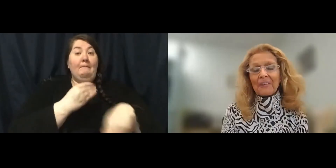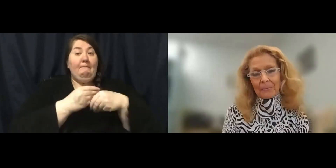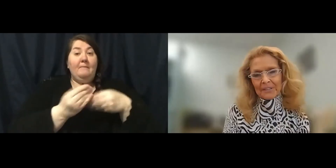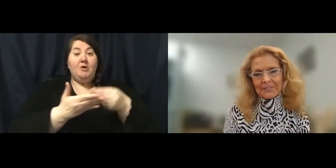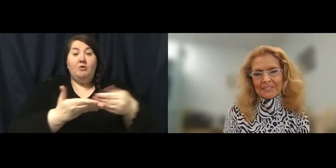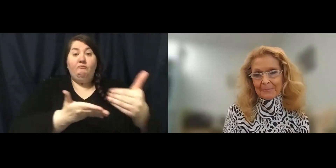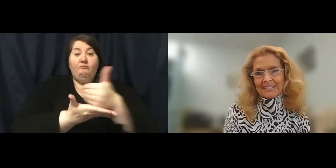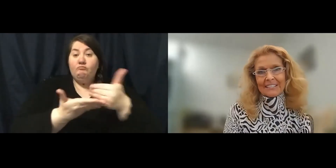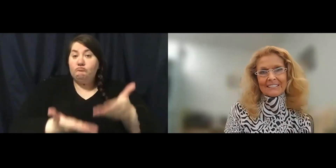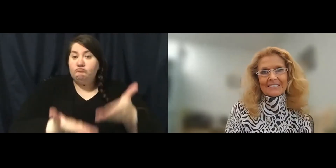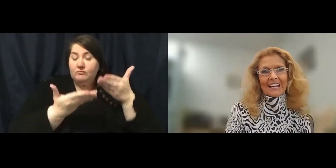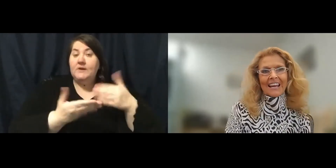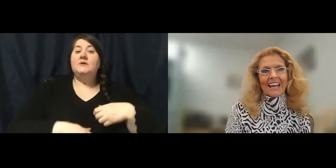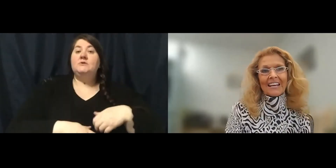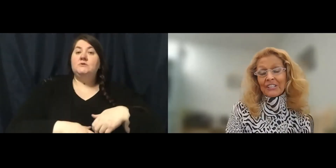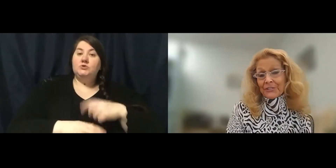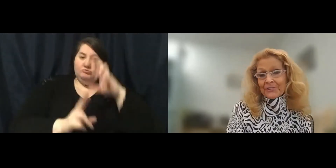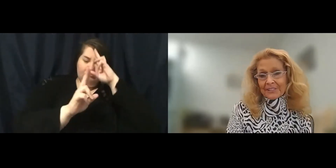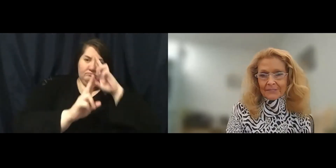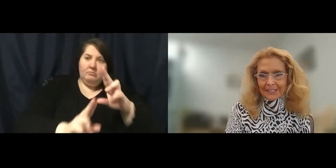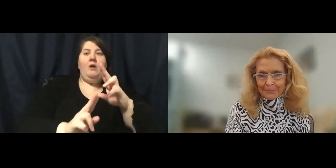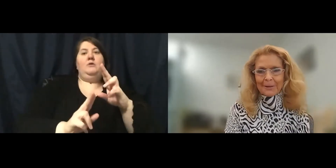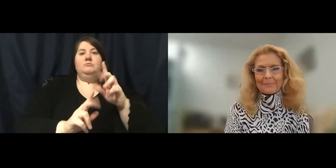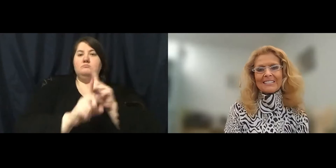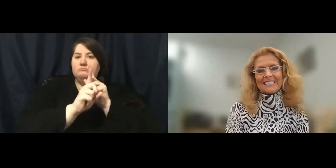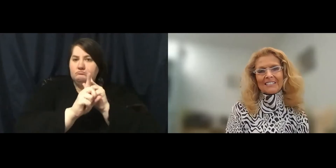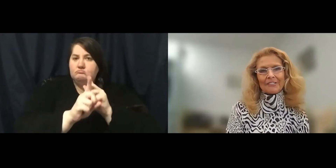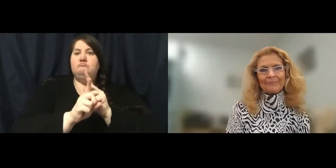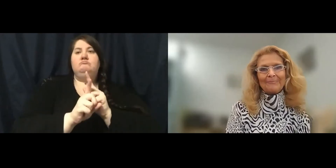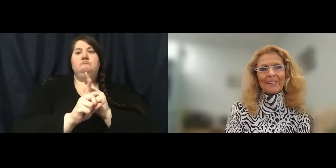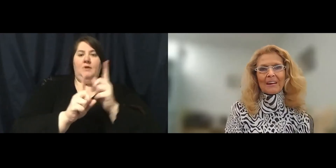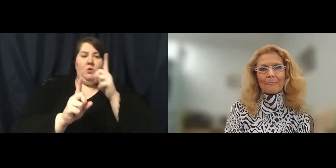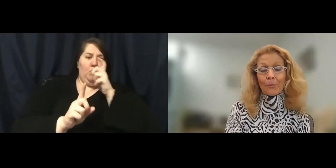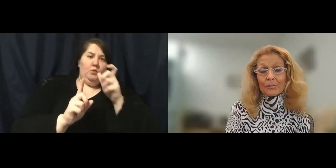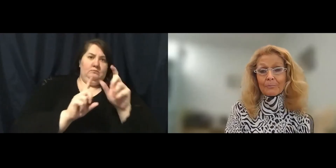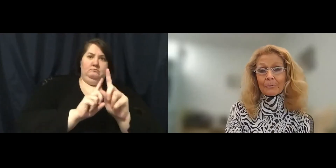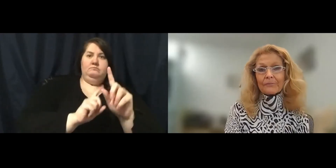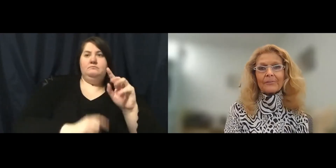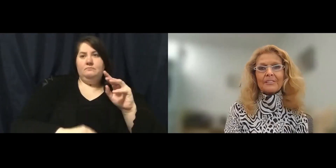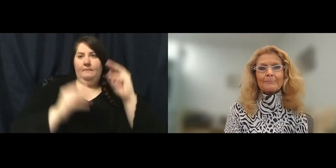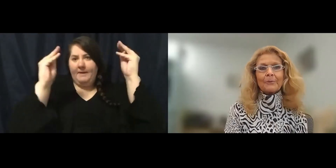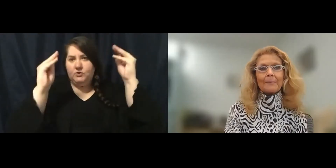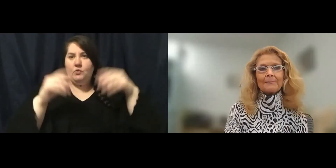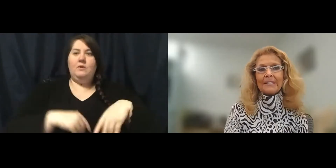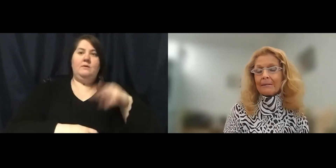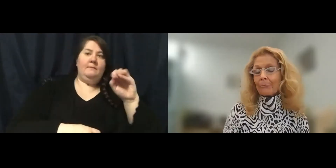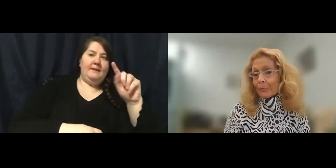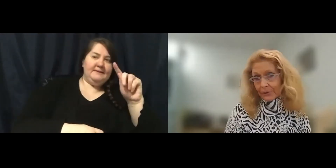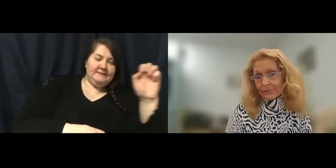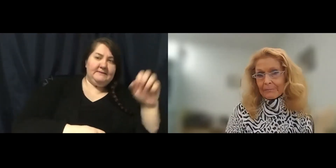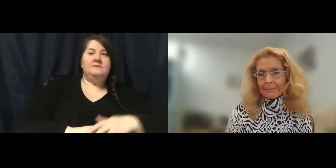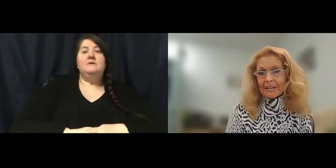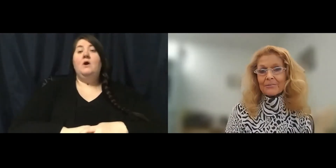honor our mentors and mentees and ensure that these vital programs continue. More support for these programs mean